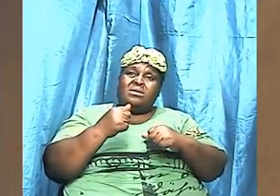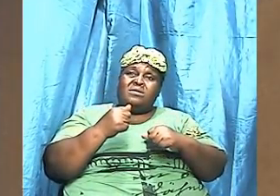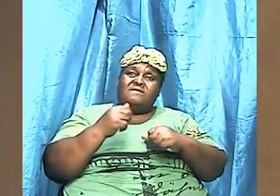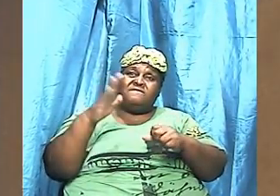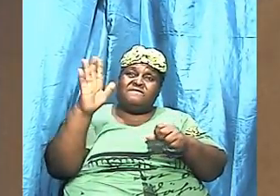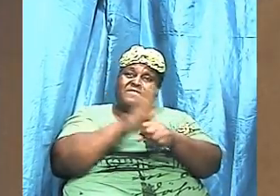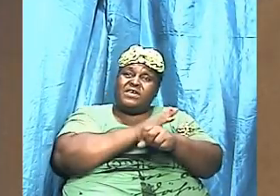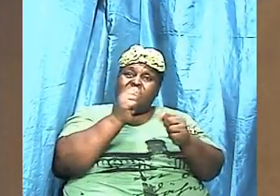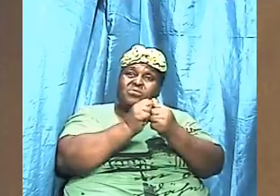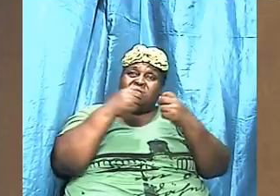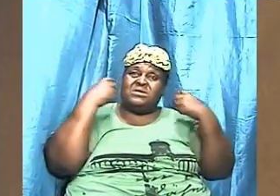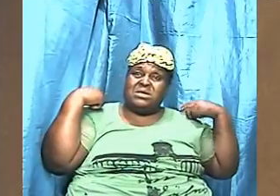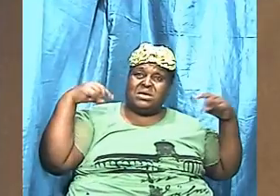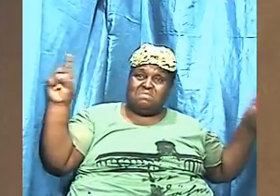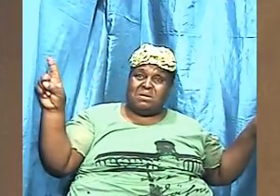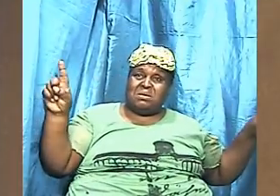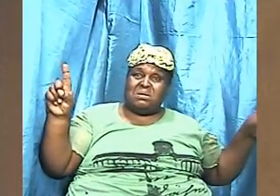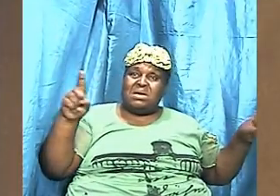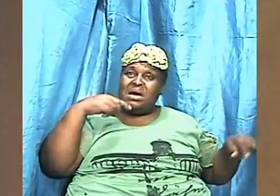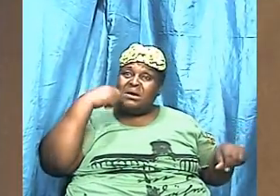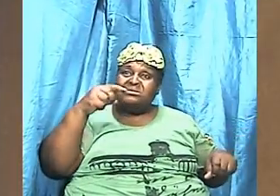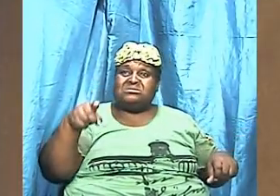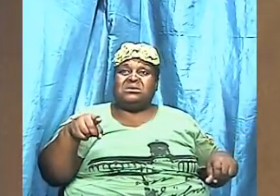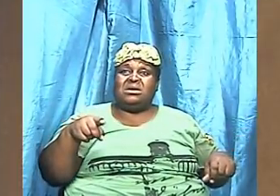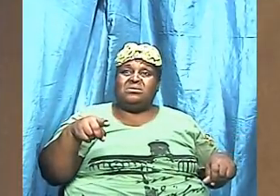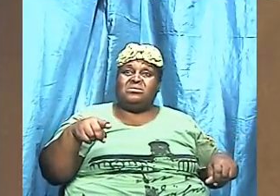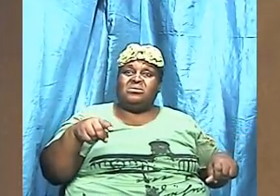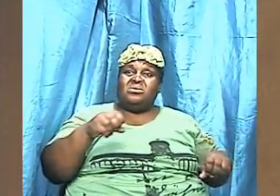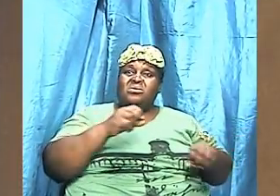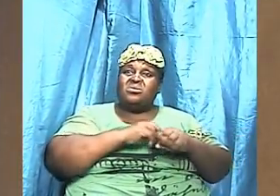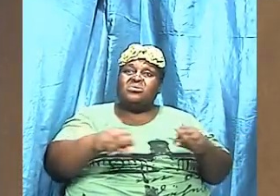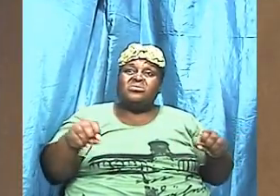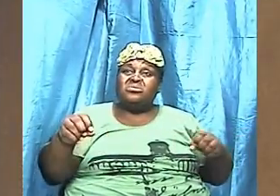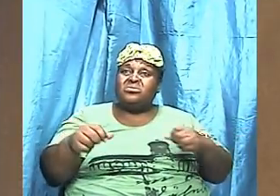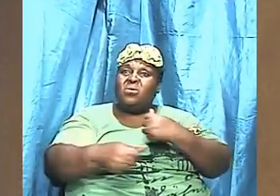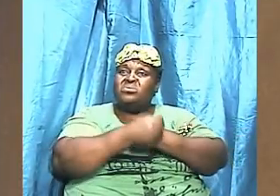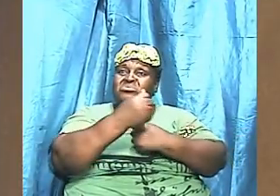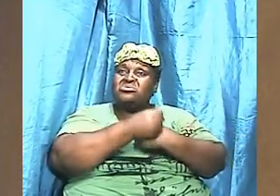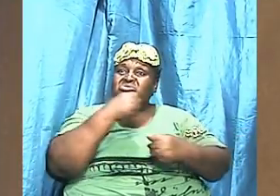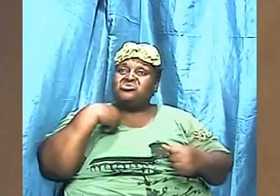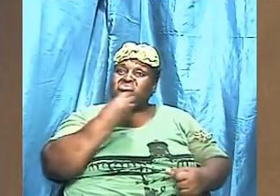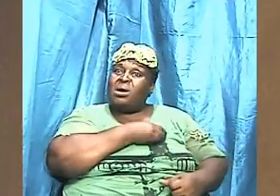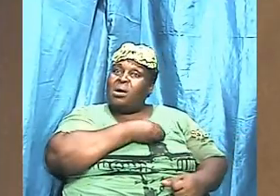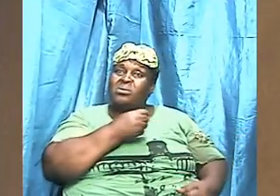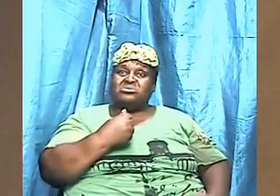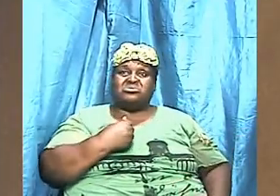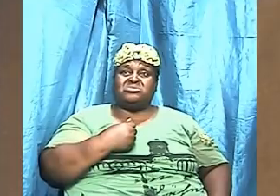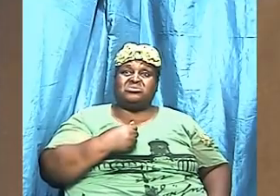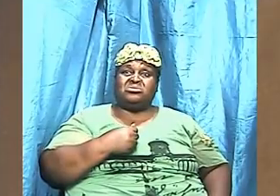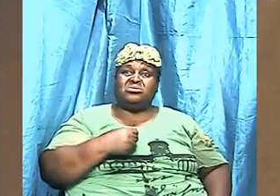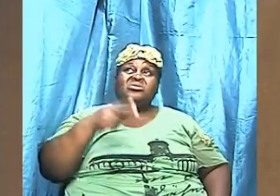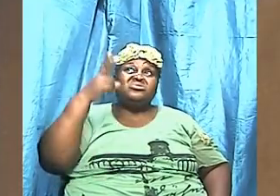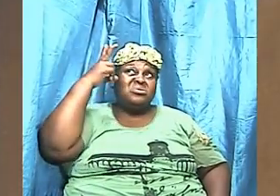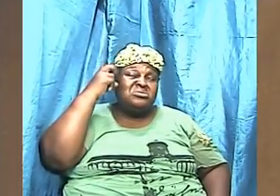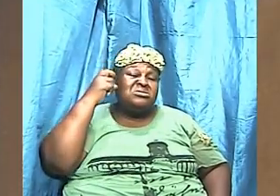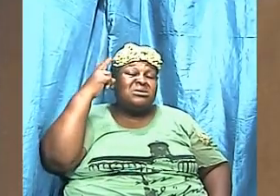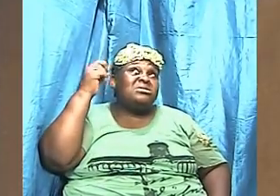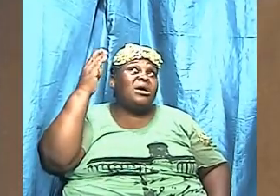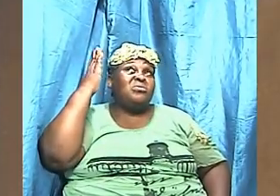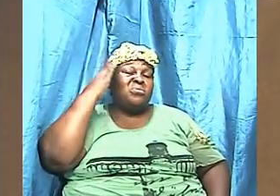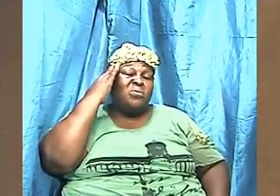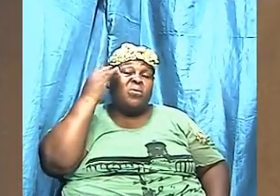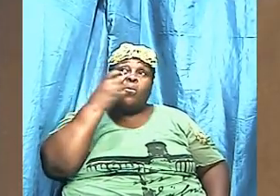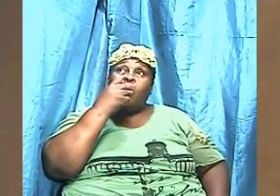know who thou art torment us not so that Satan knows who Jesus